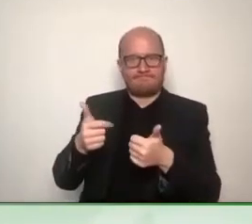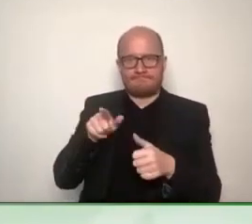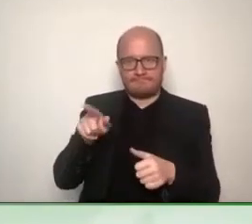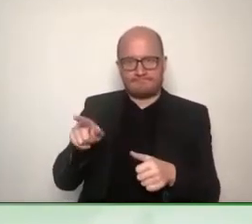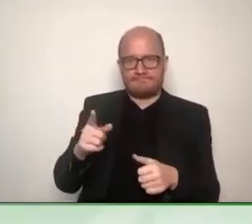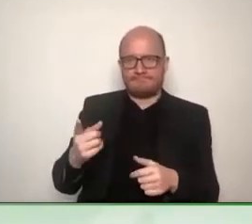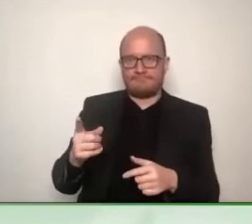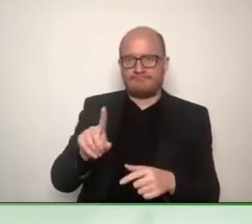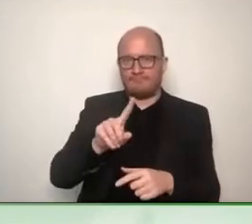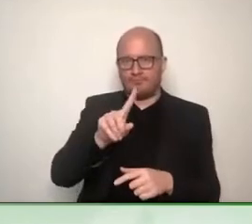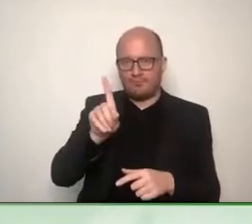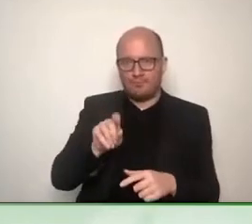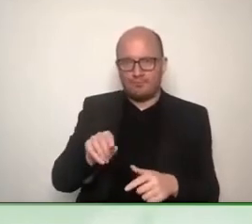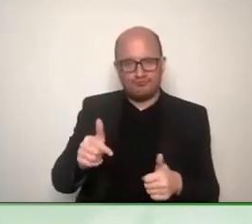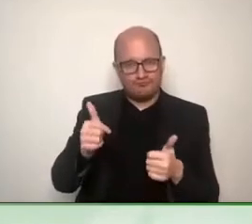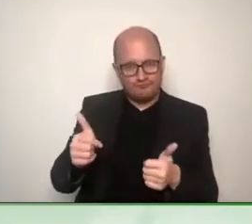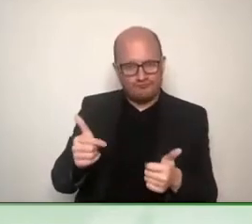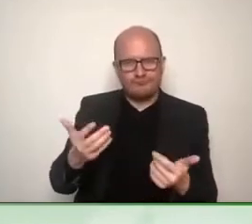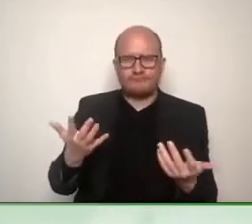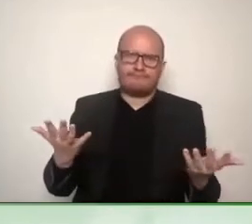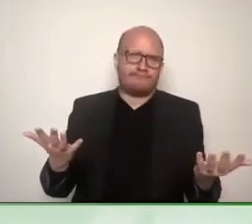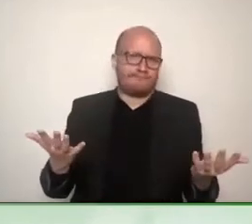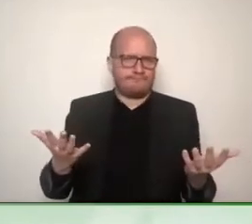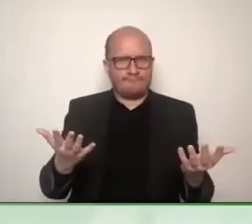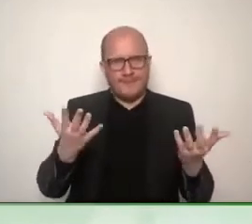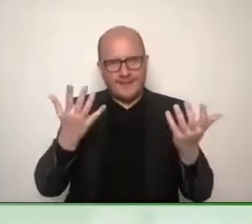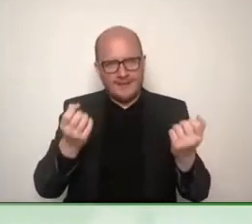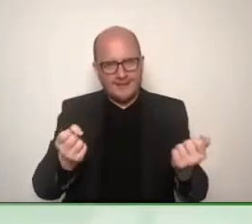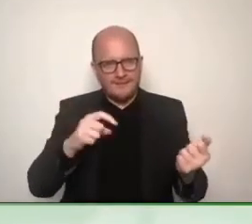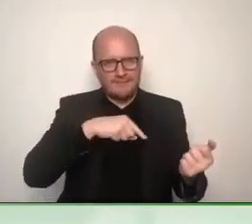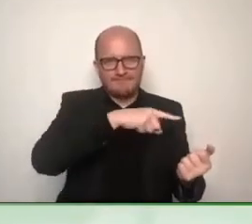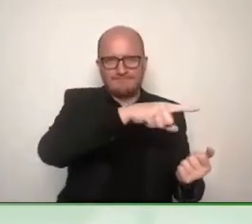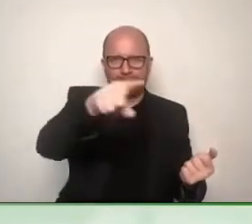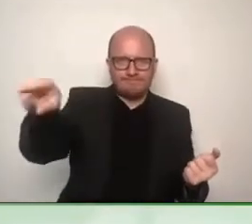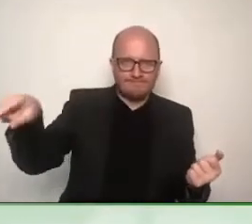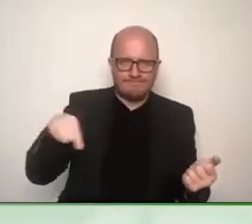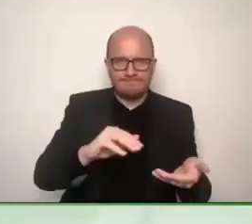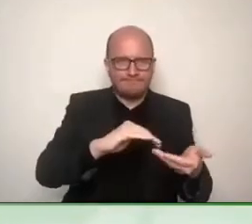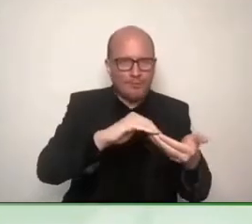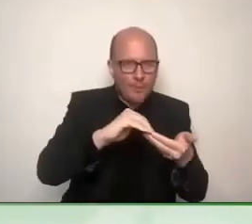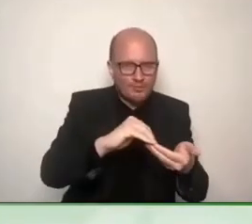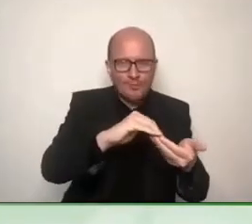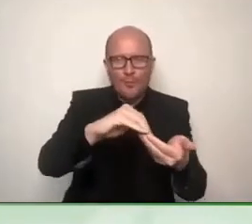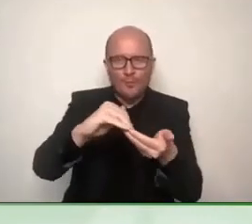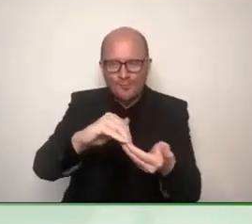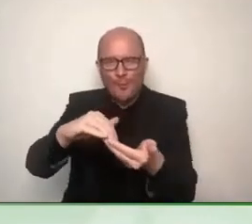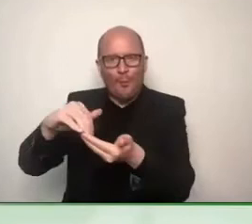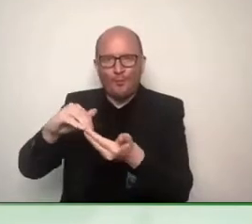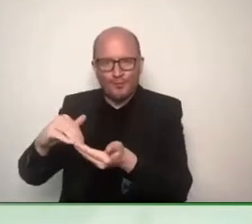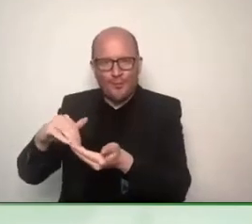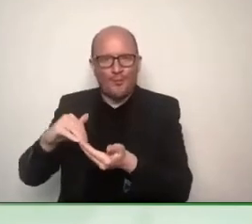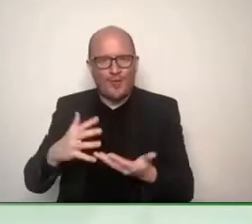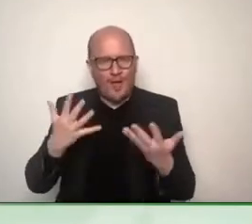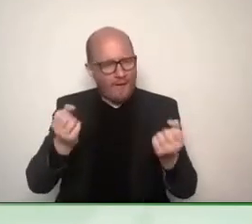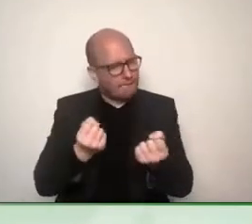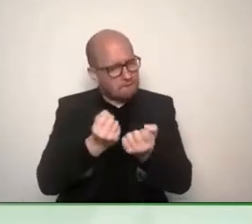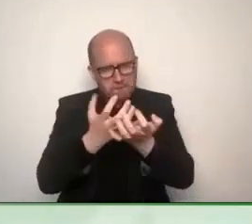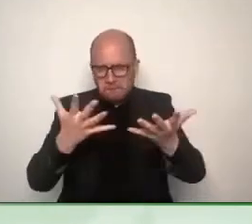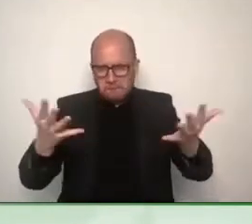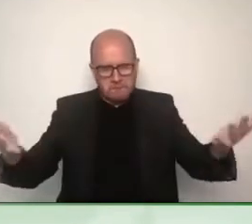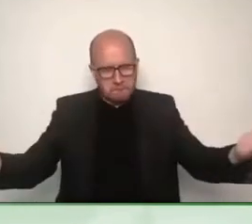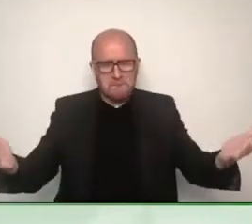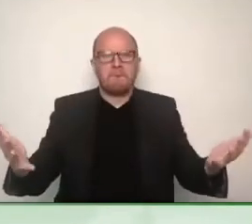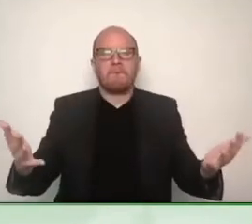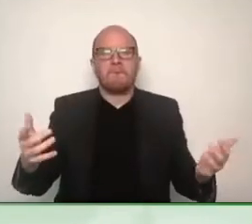organizations. GATO is an umbrella of existing organizations like the AAATE